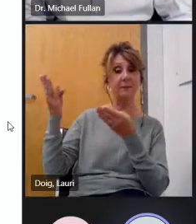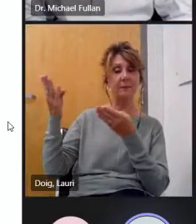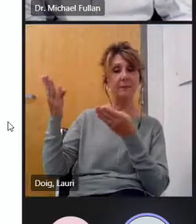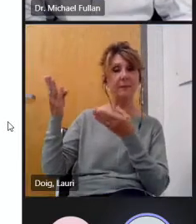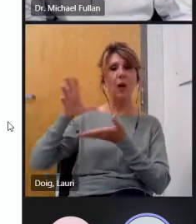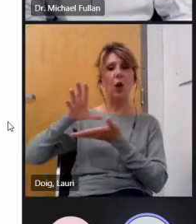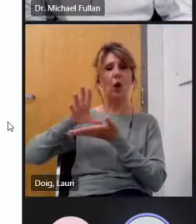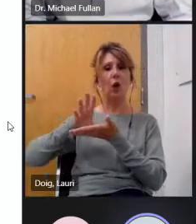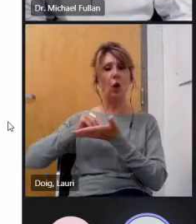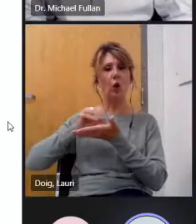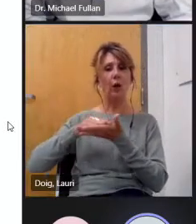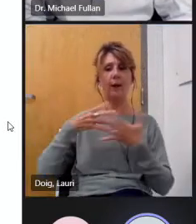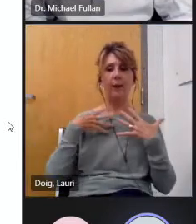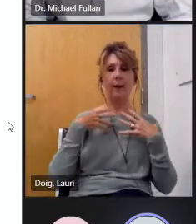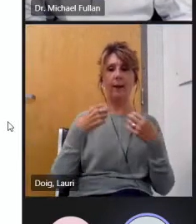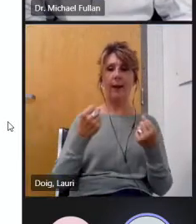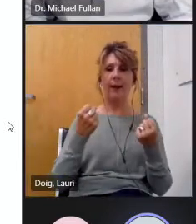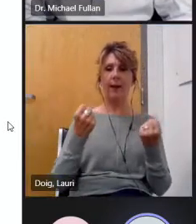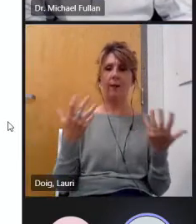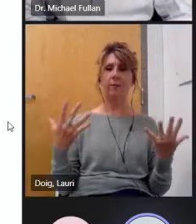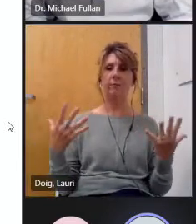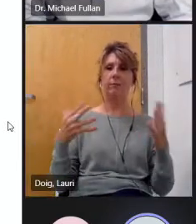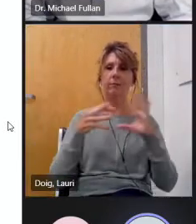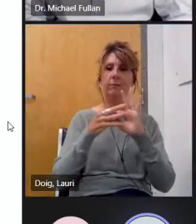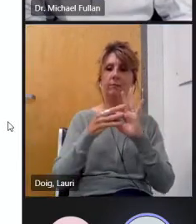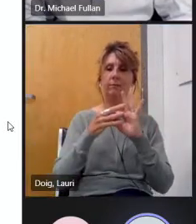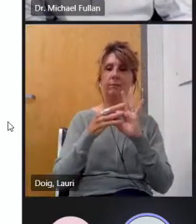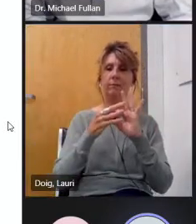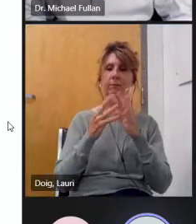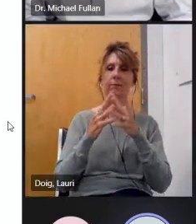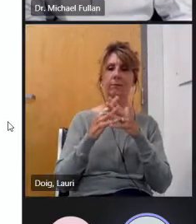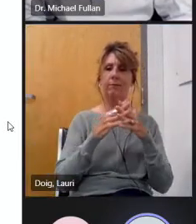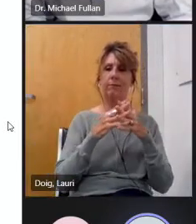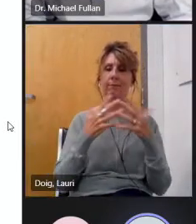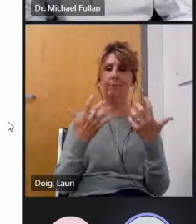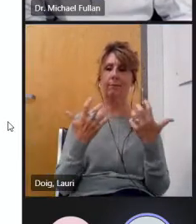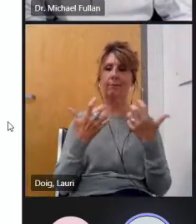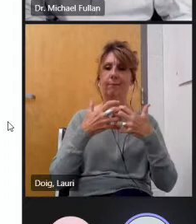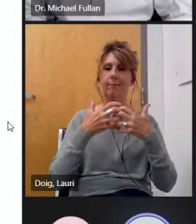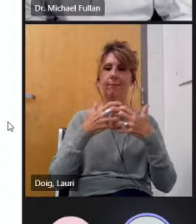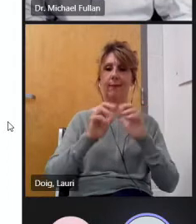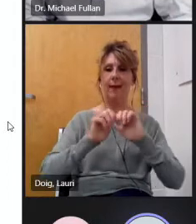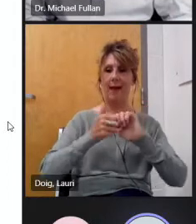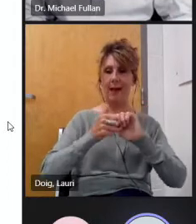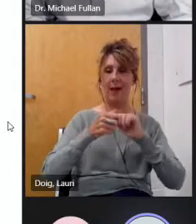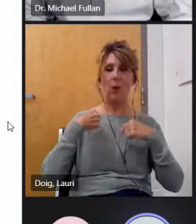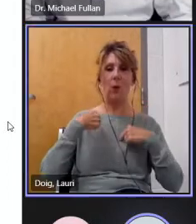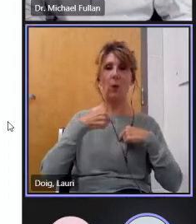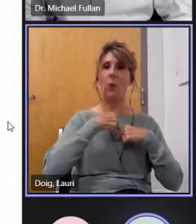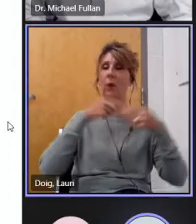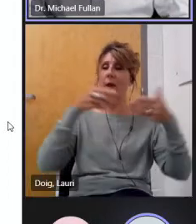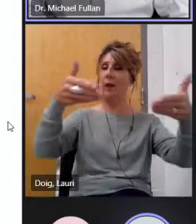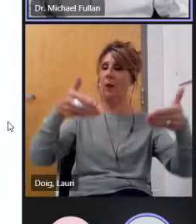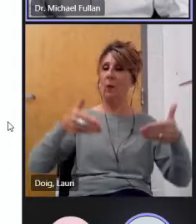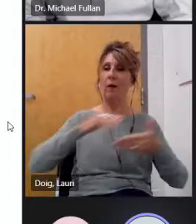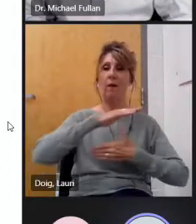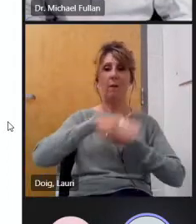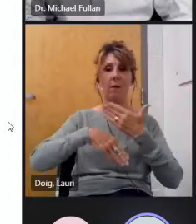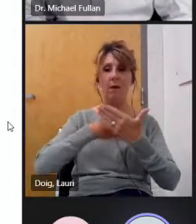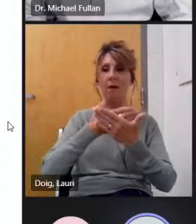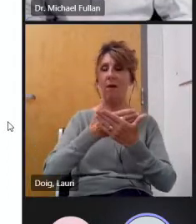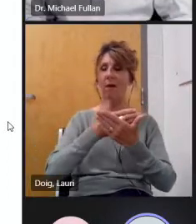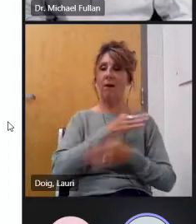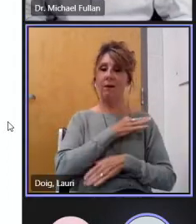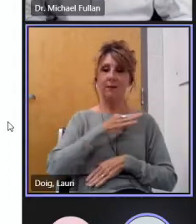welcome the saint claire catholic district school board community members from parents to teachers to admin to ea